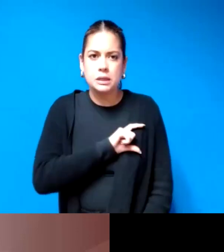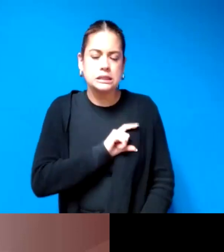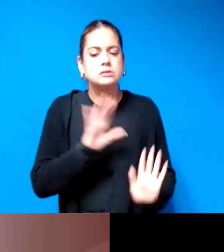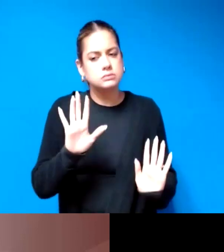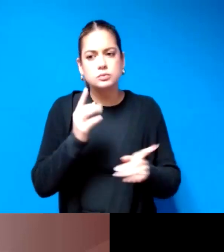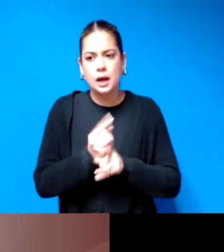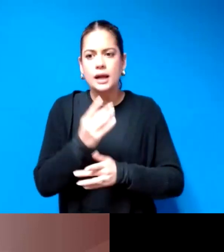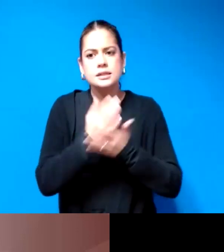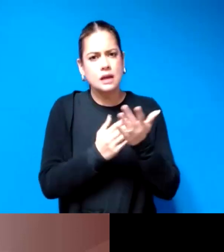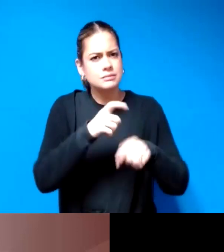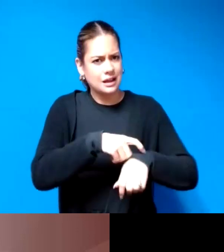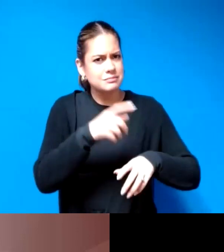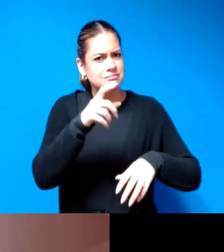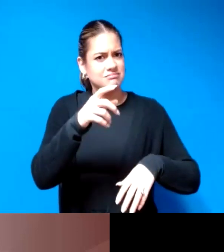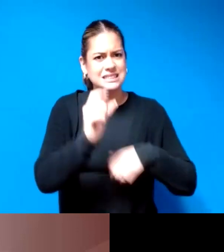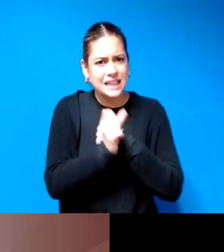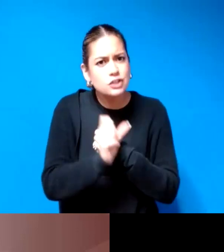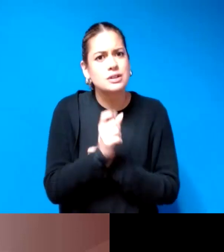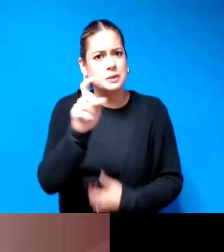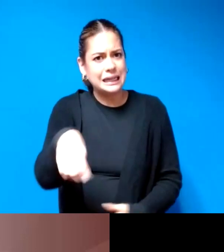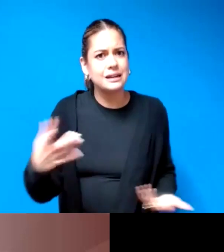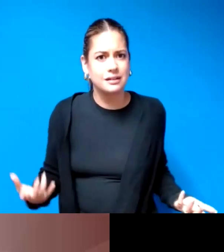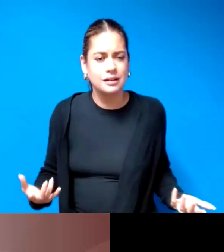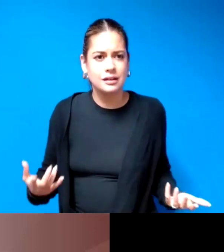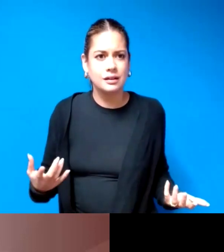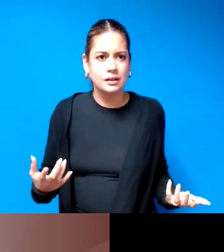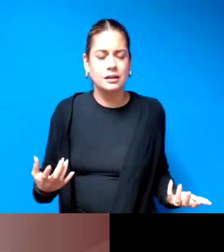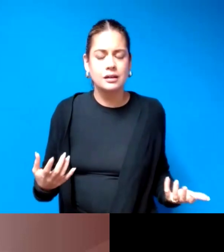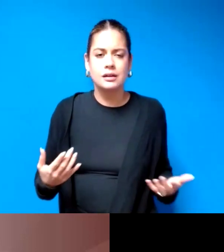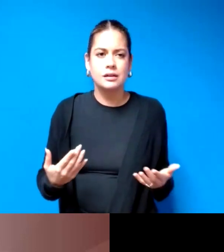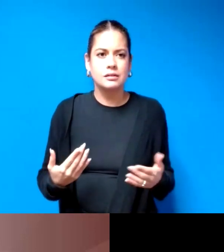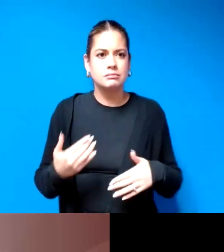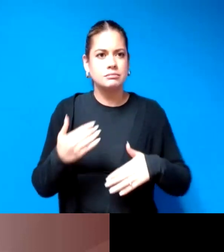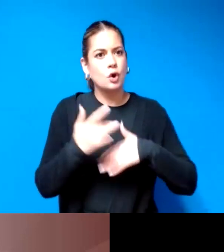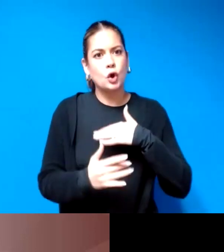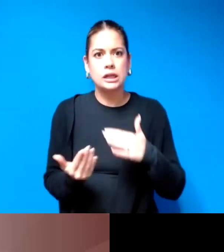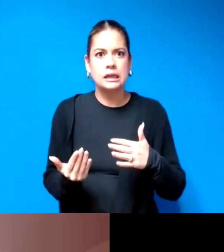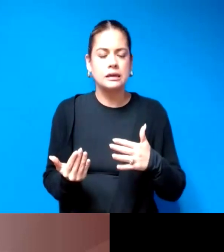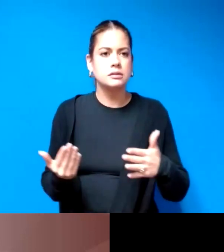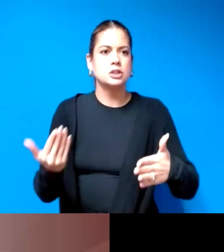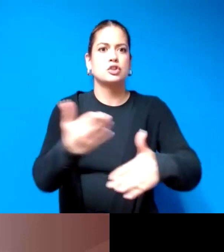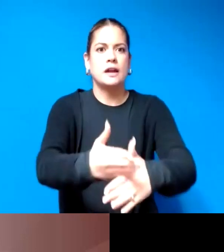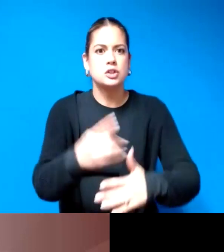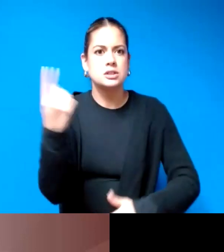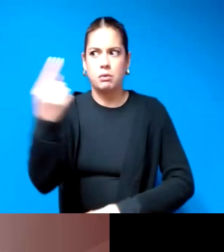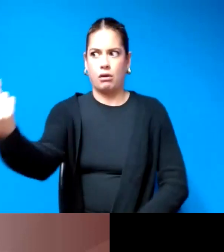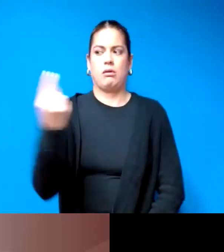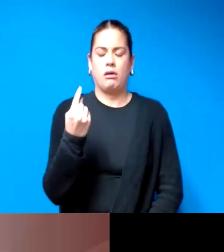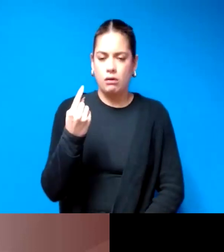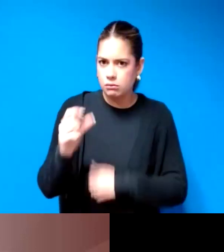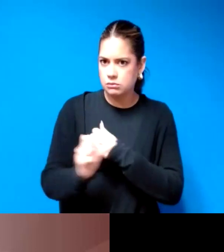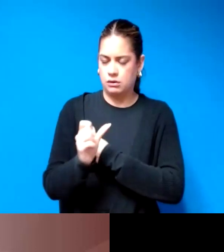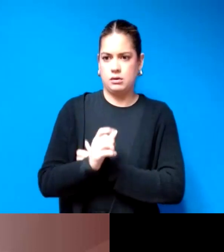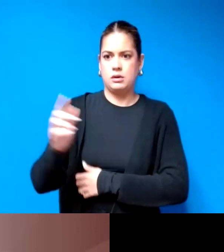dangerous um you know my role in early intervention i had someone come at me with it with a sword um so you know